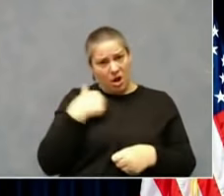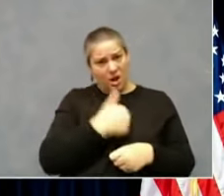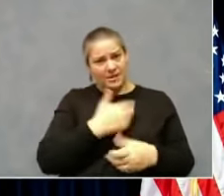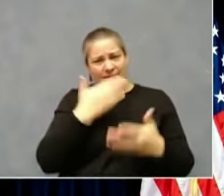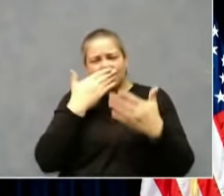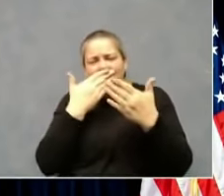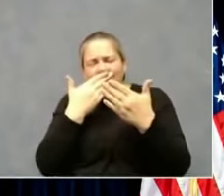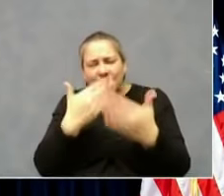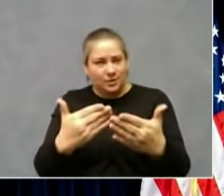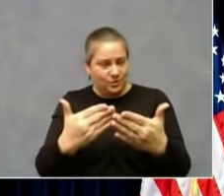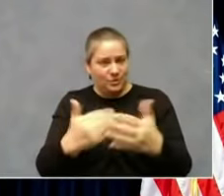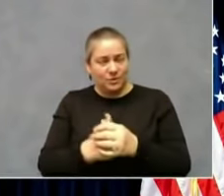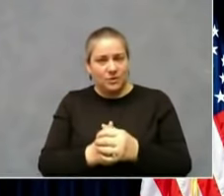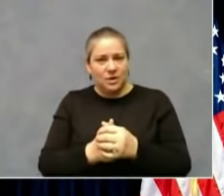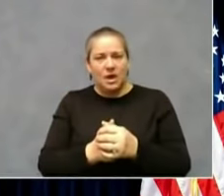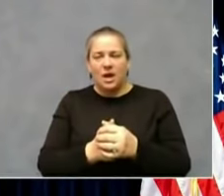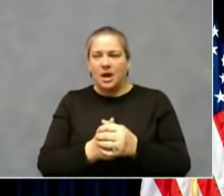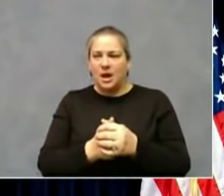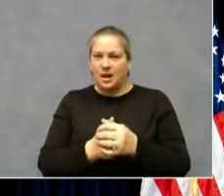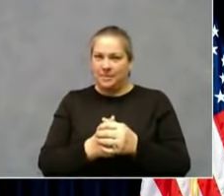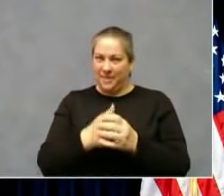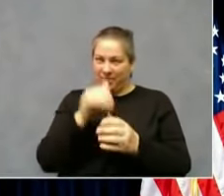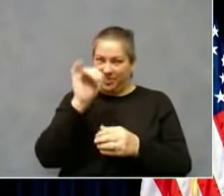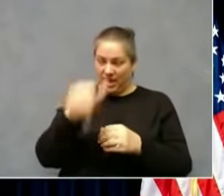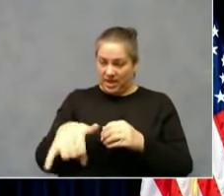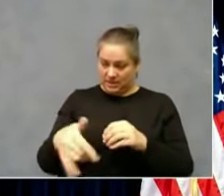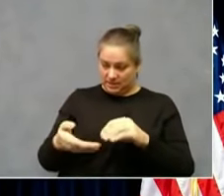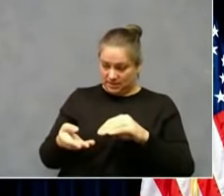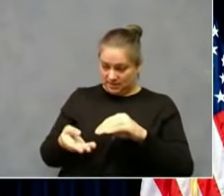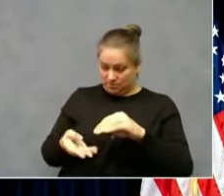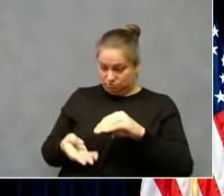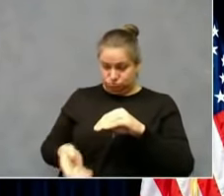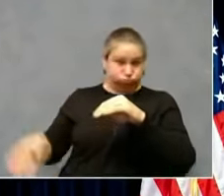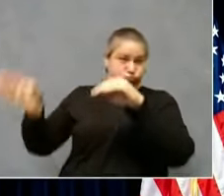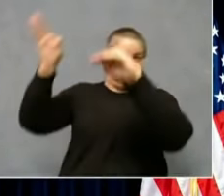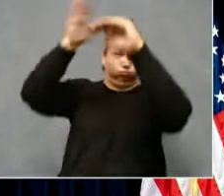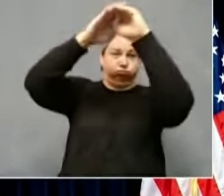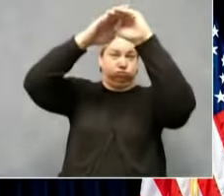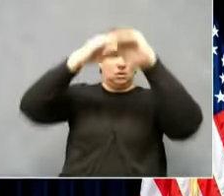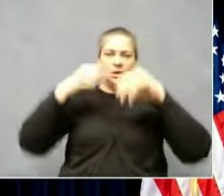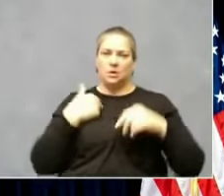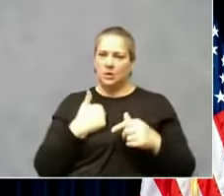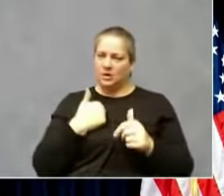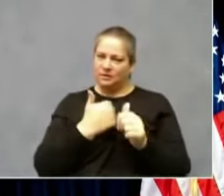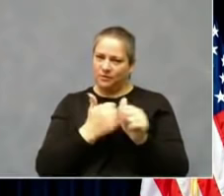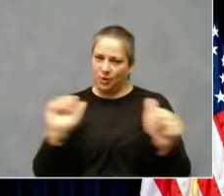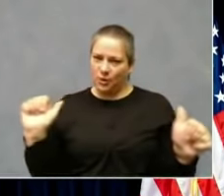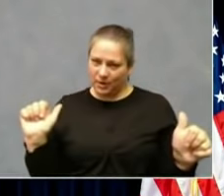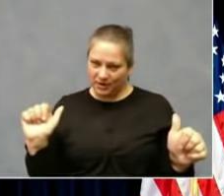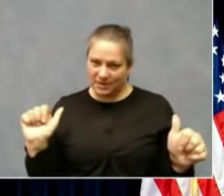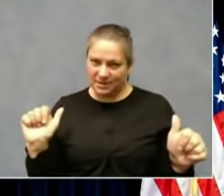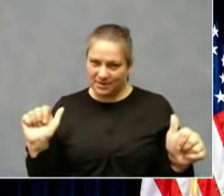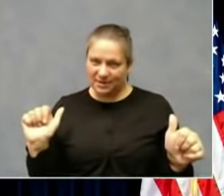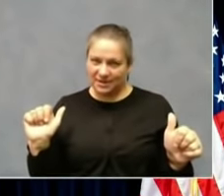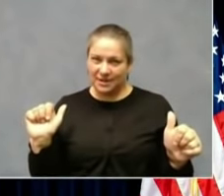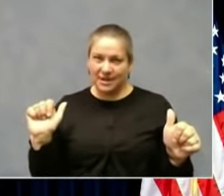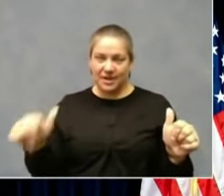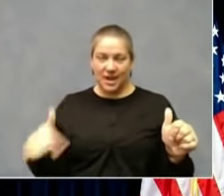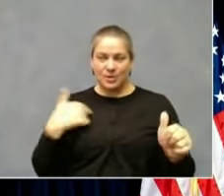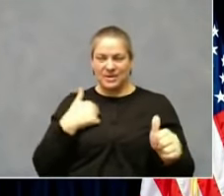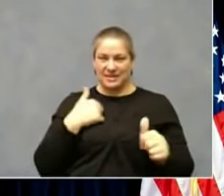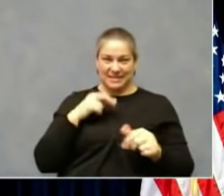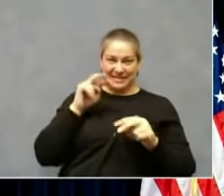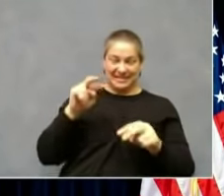Exponential growth is the thing that we always wanted to avoid and was the real threat when this thing started. And we're there. We're there.